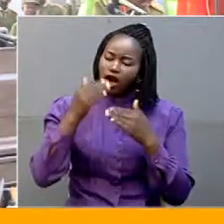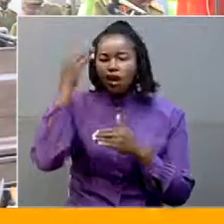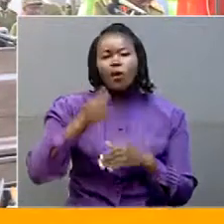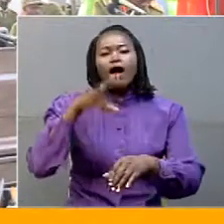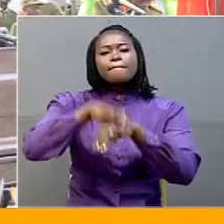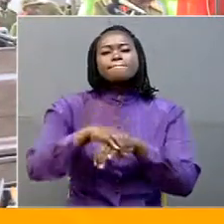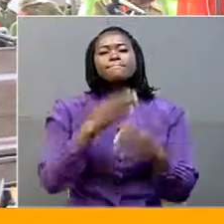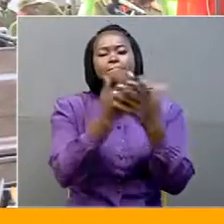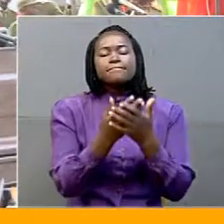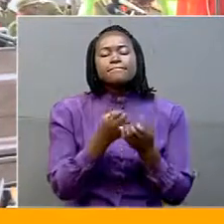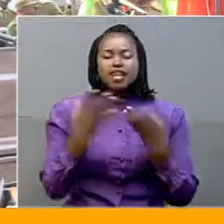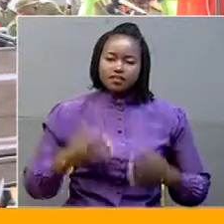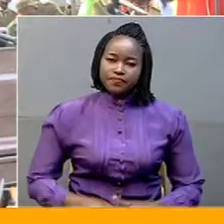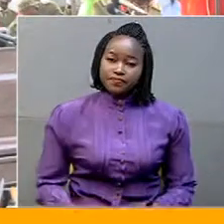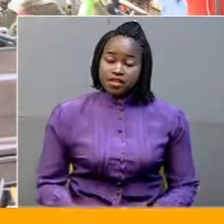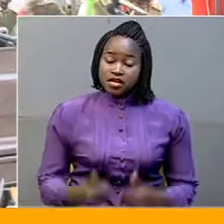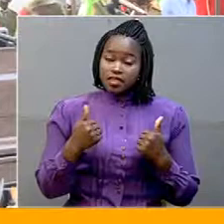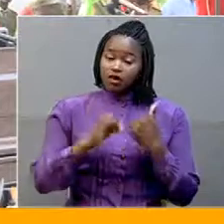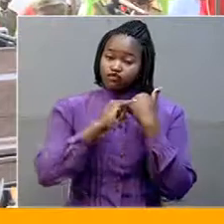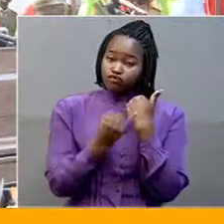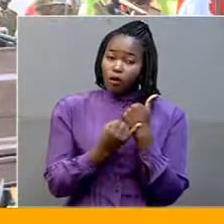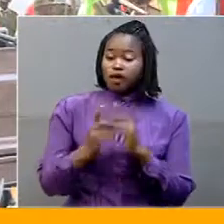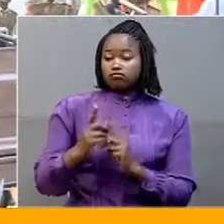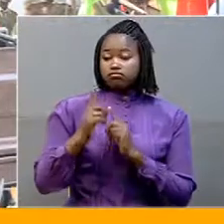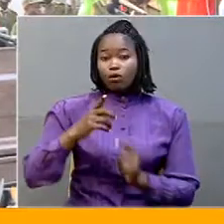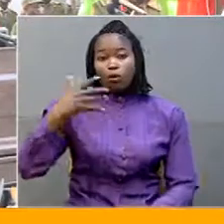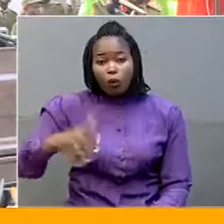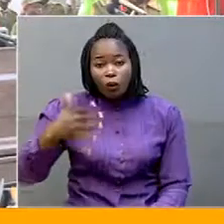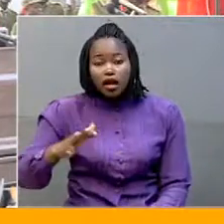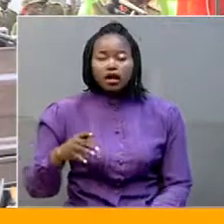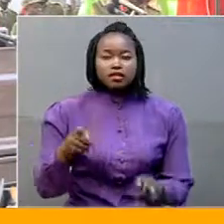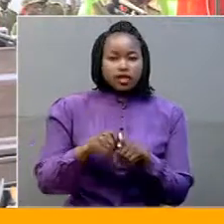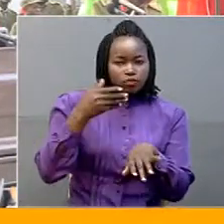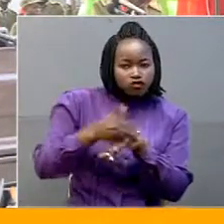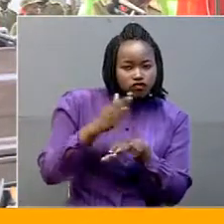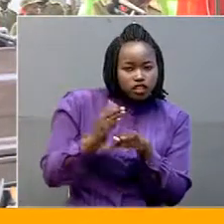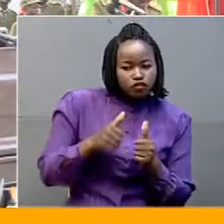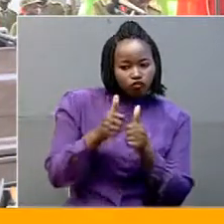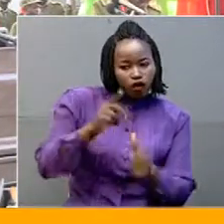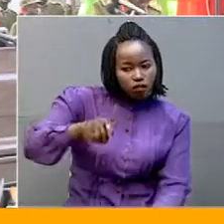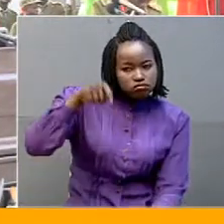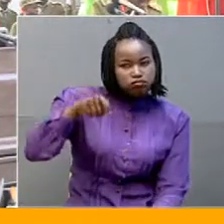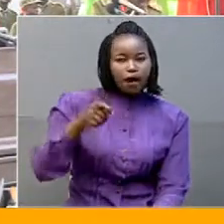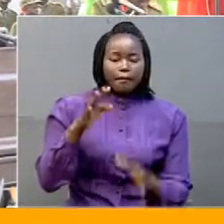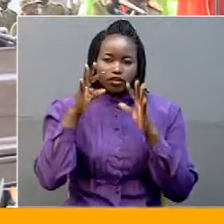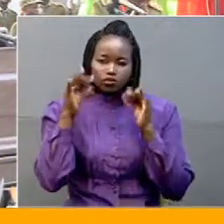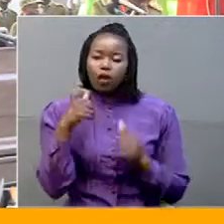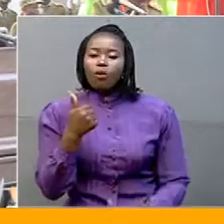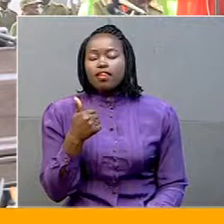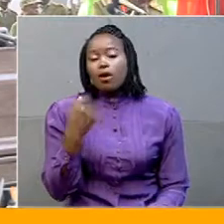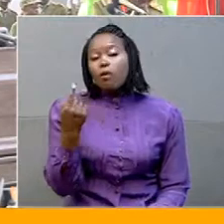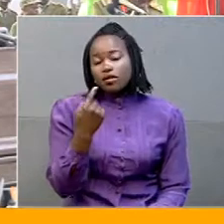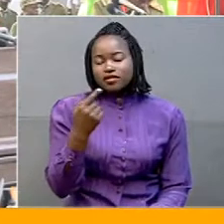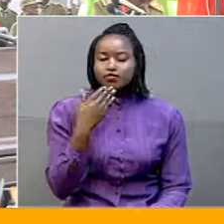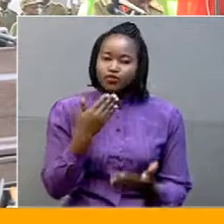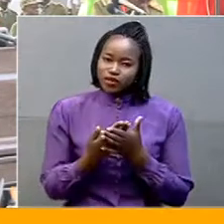easier the job of guarding the fisheries will be easier once we consolidate the